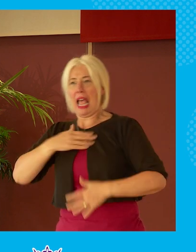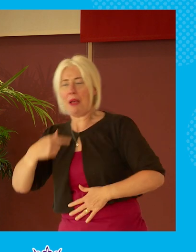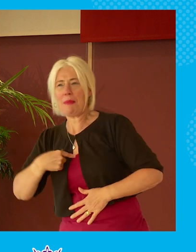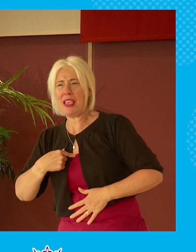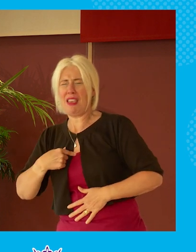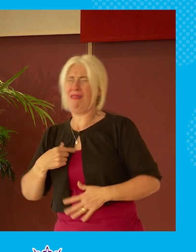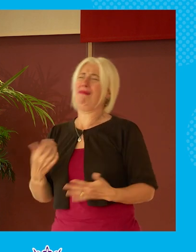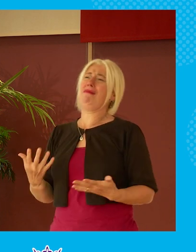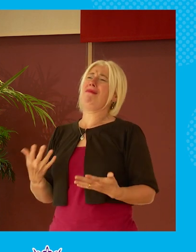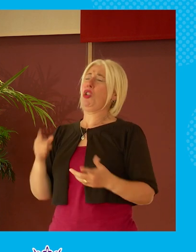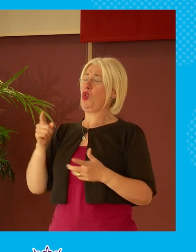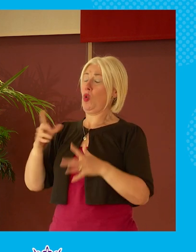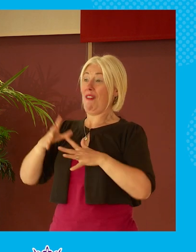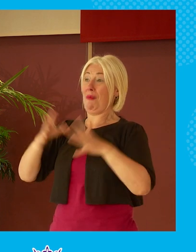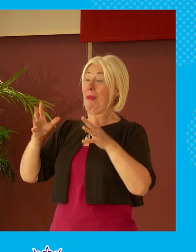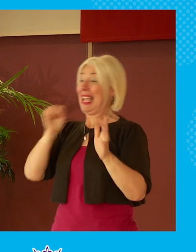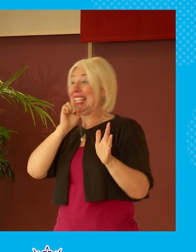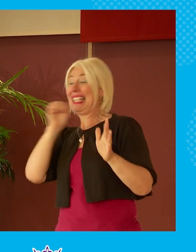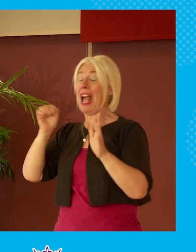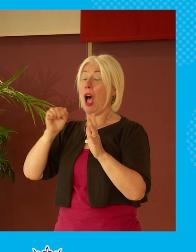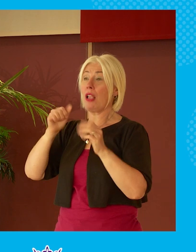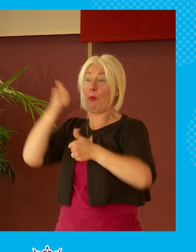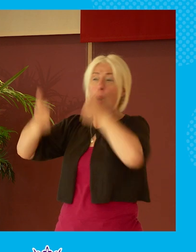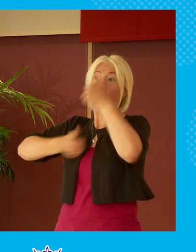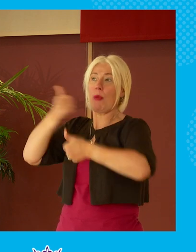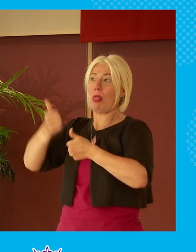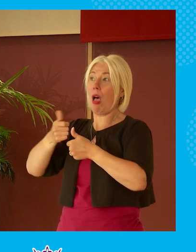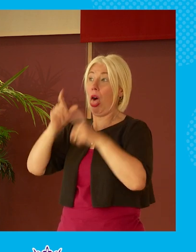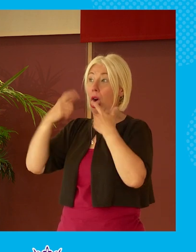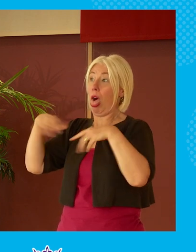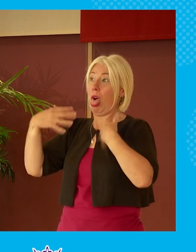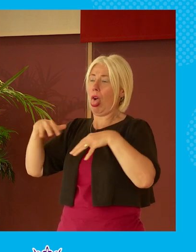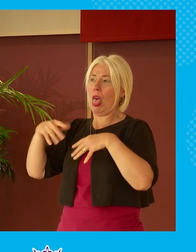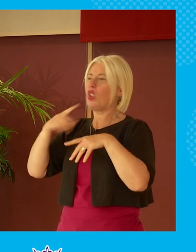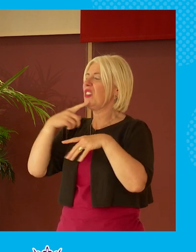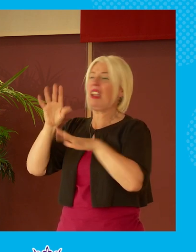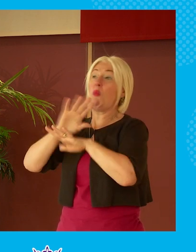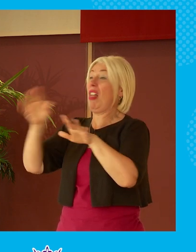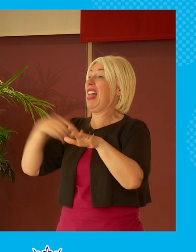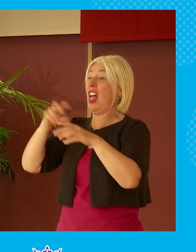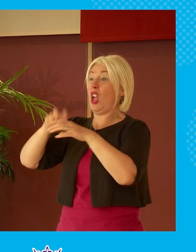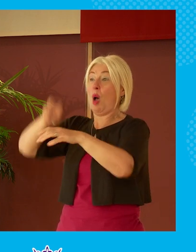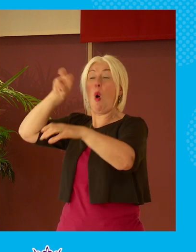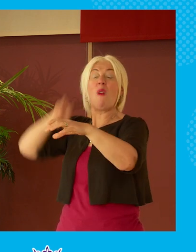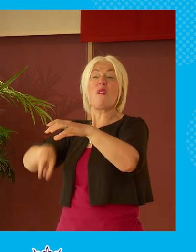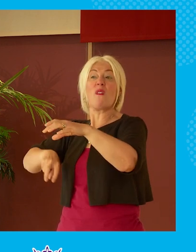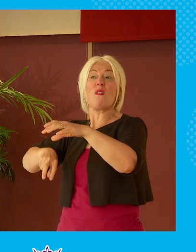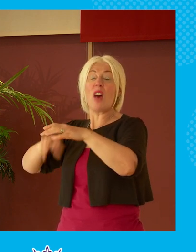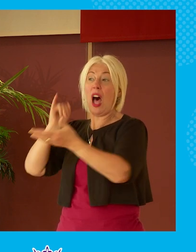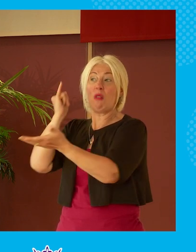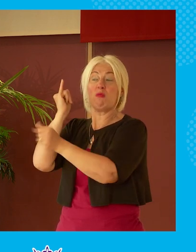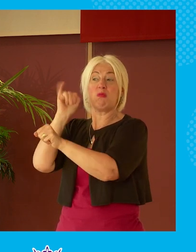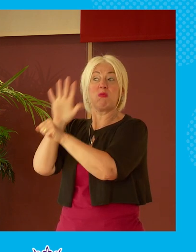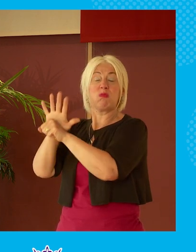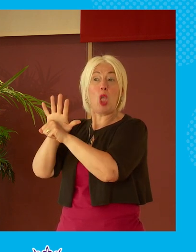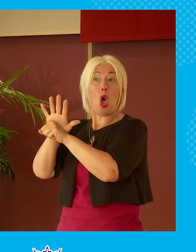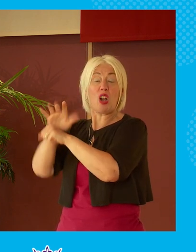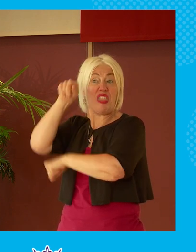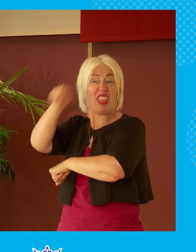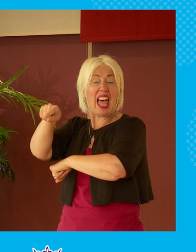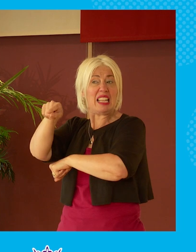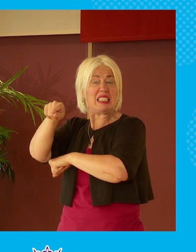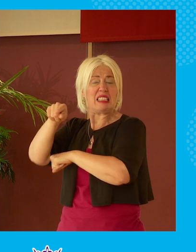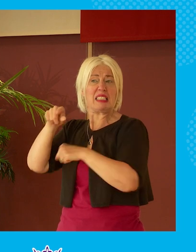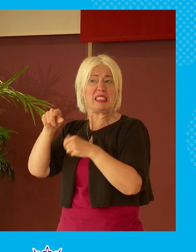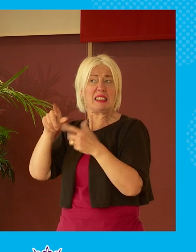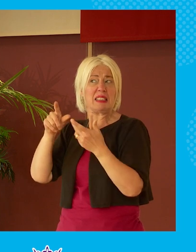when you've got these big figures who are trying to who are trying to remove them who just who are going to we're going to boycott a platform with that and